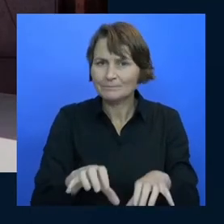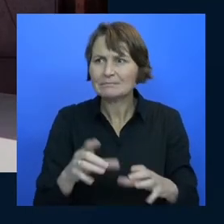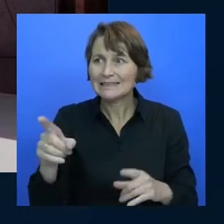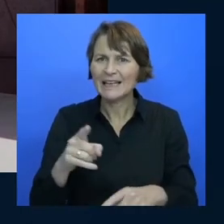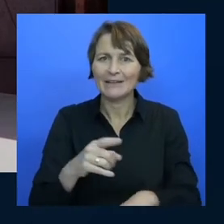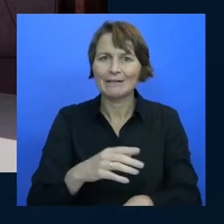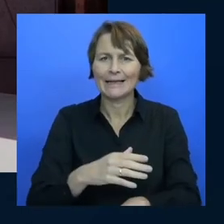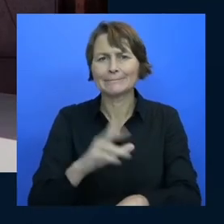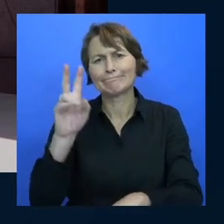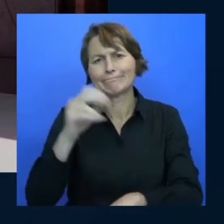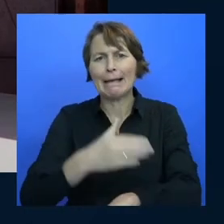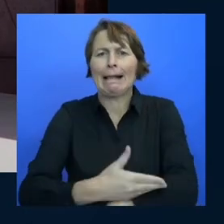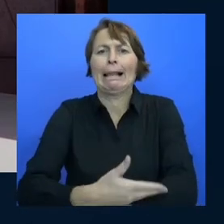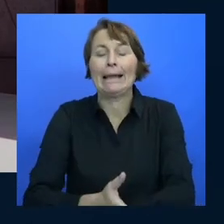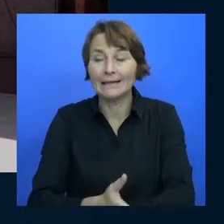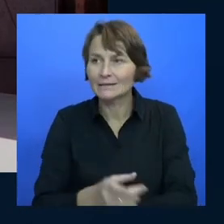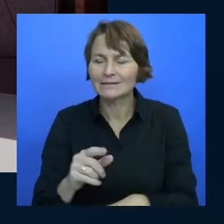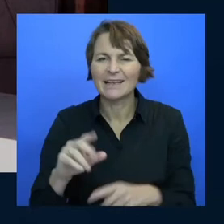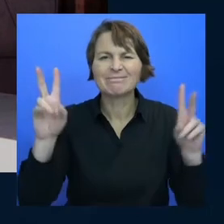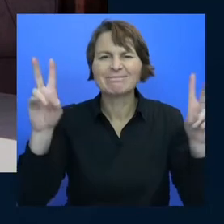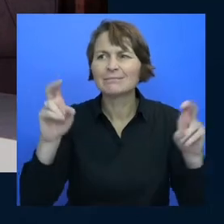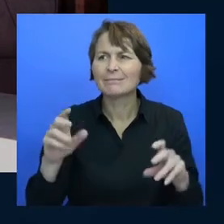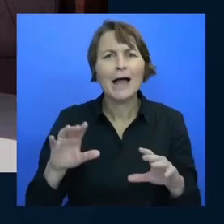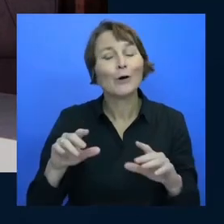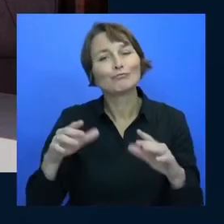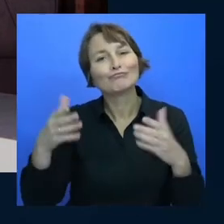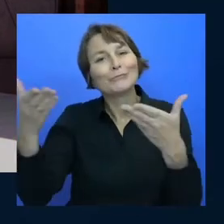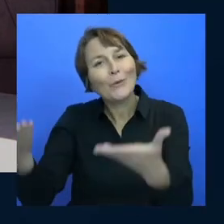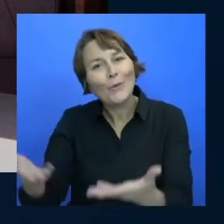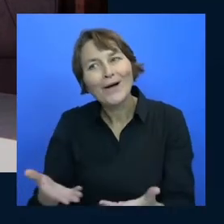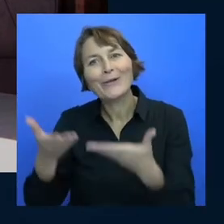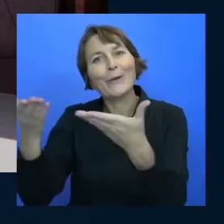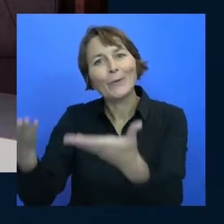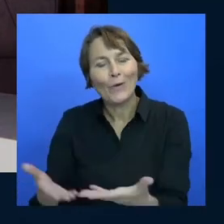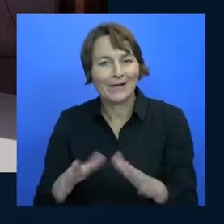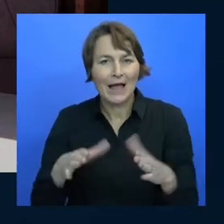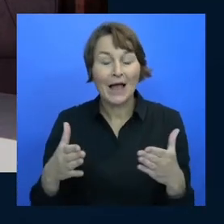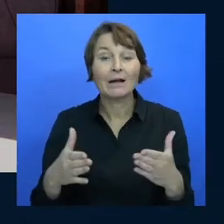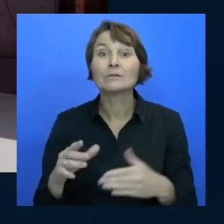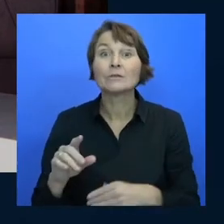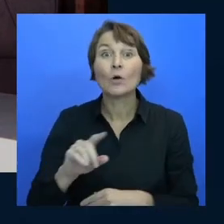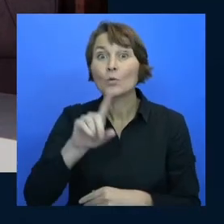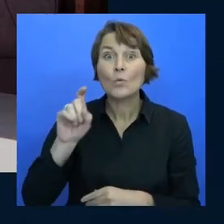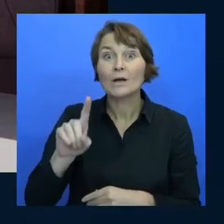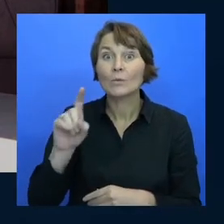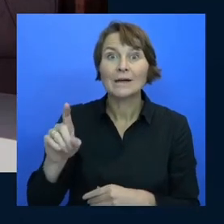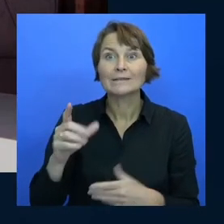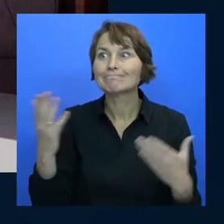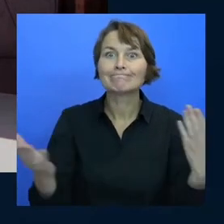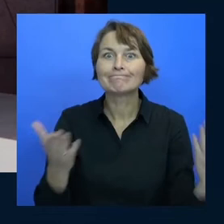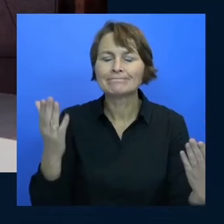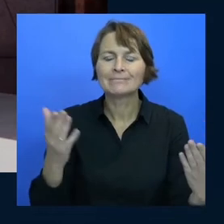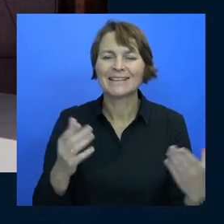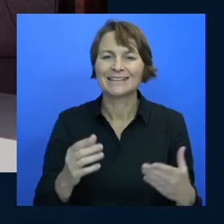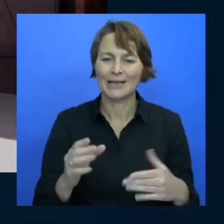welcoming as possible to those people and the question that keeps coming up is is computering which isn't really a word